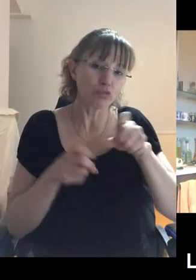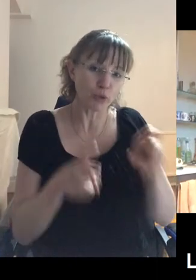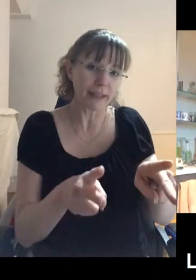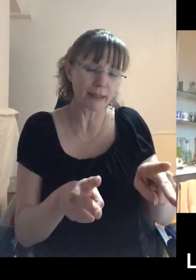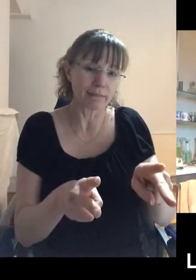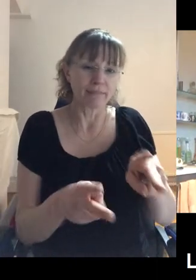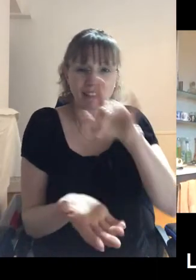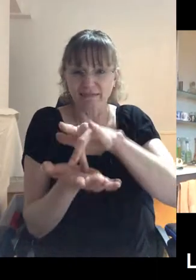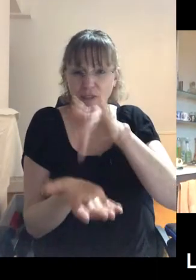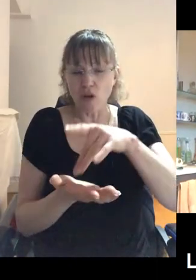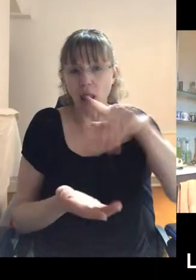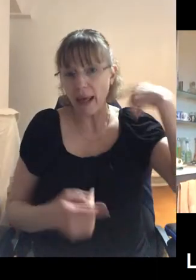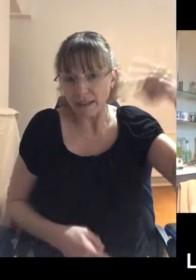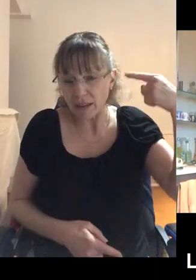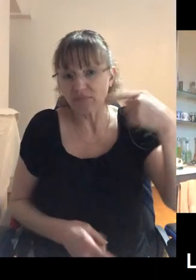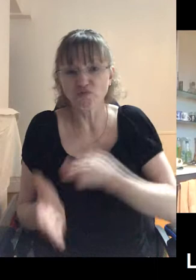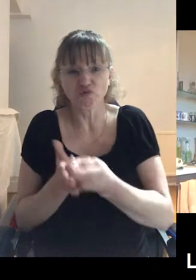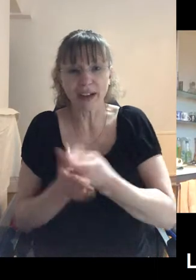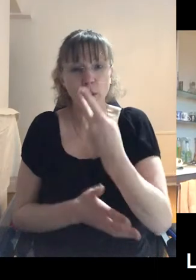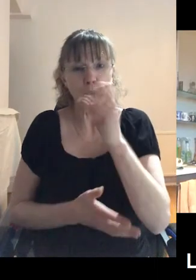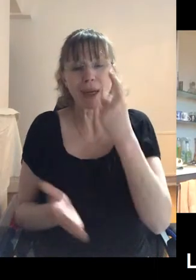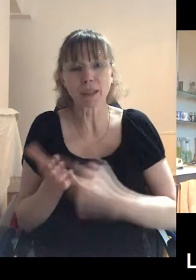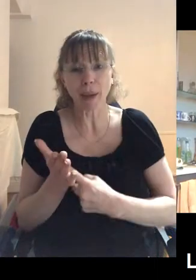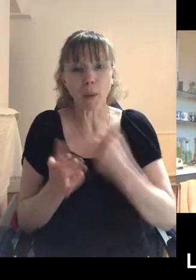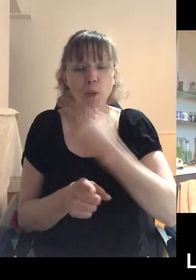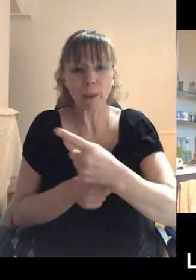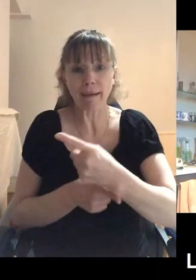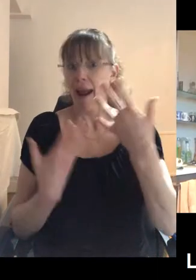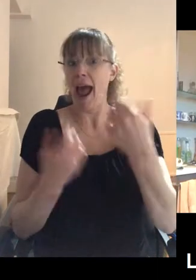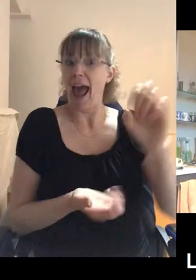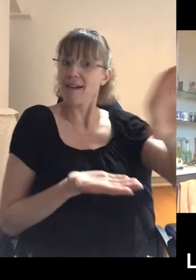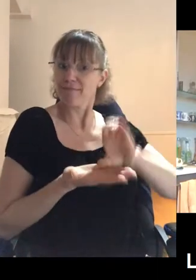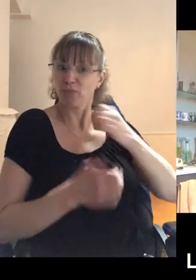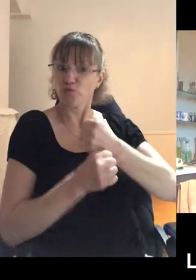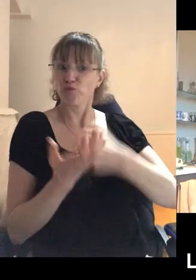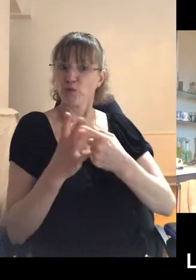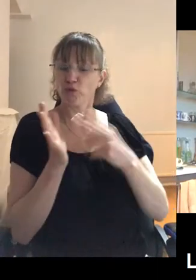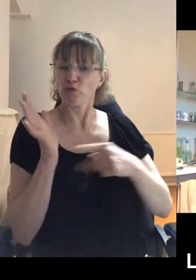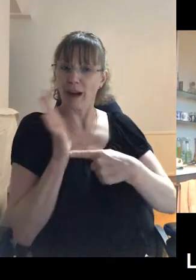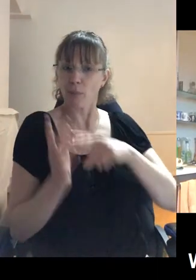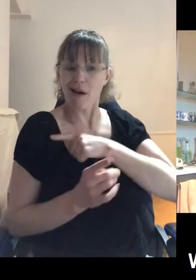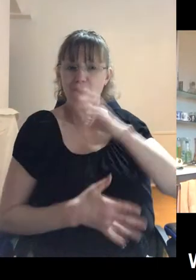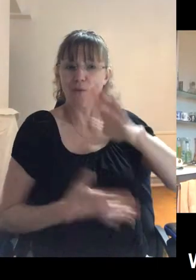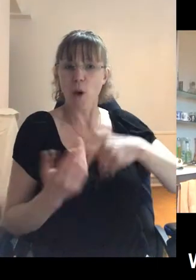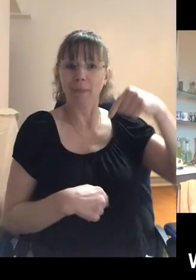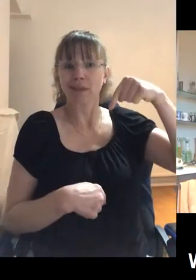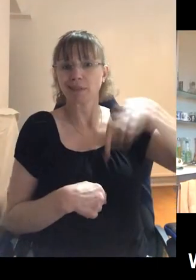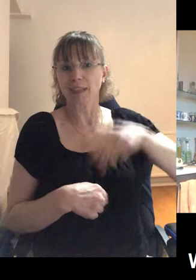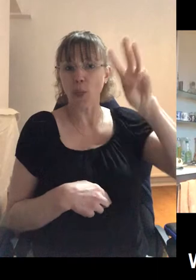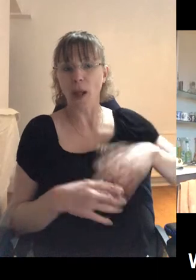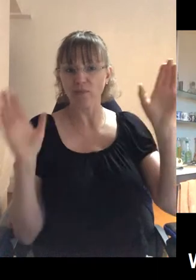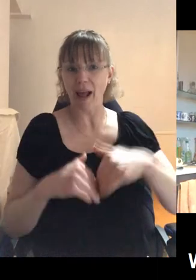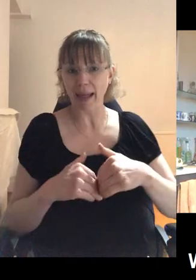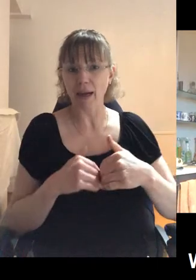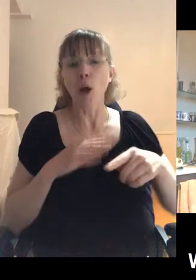was 20 pounds a week. Um, and I had a grant because I was, you know, I was from the South Wales Valley. We were, we were